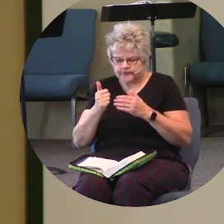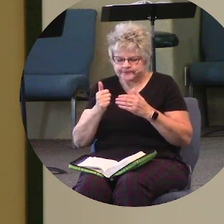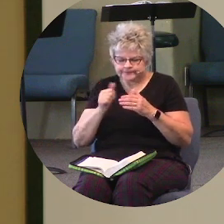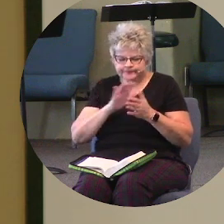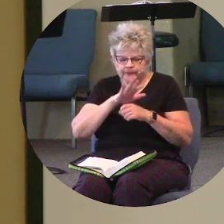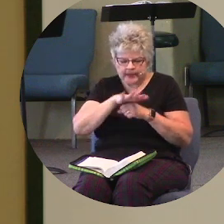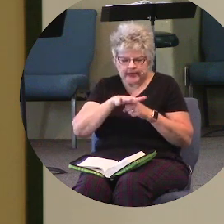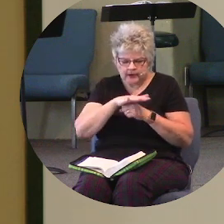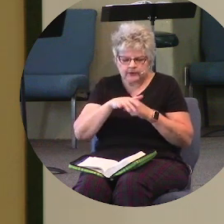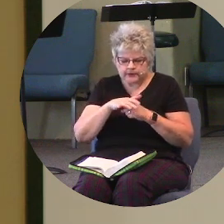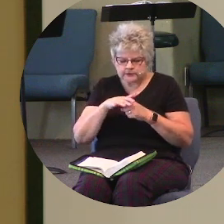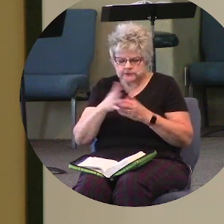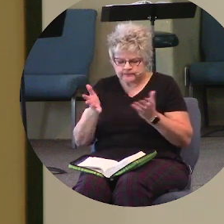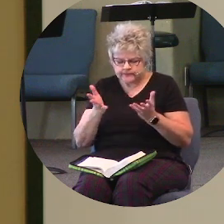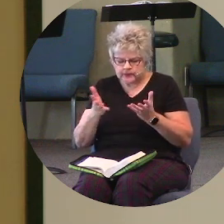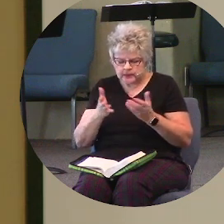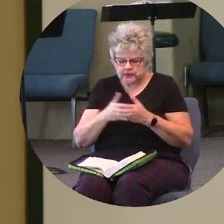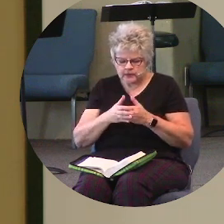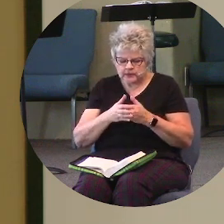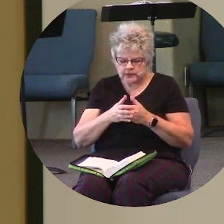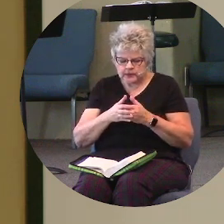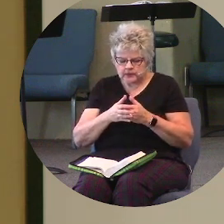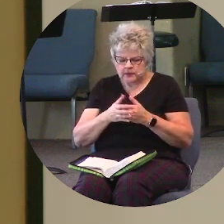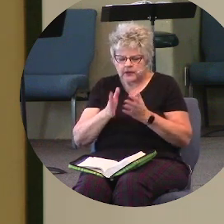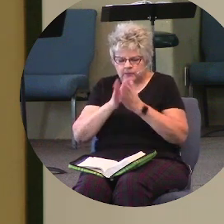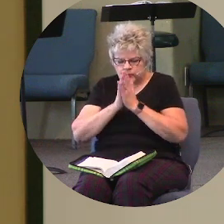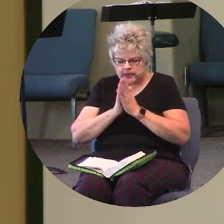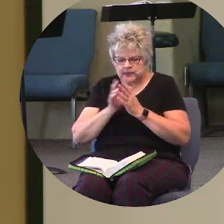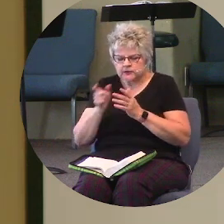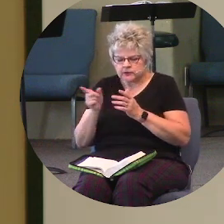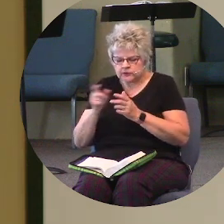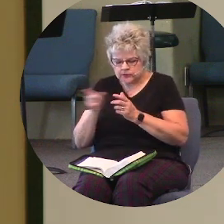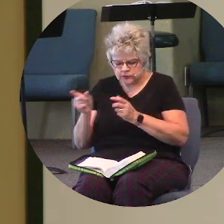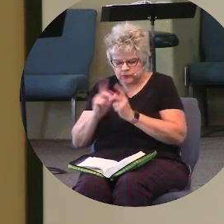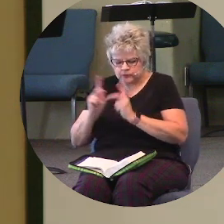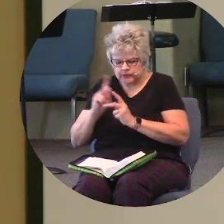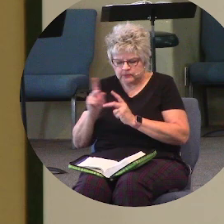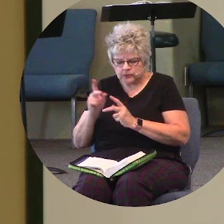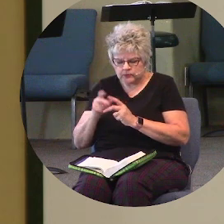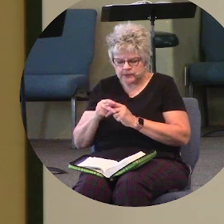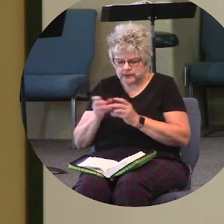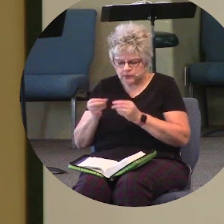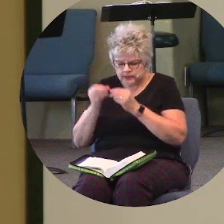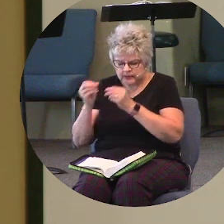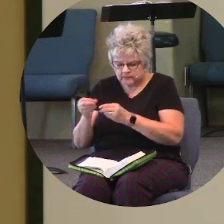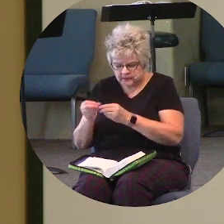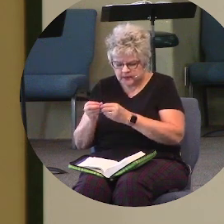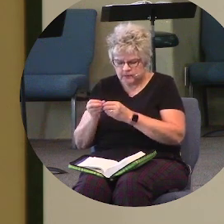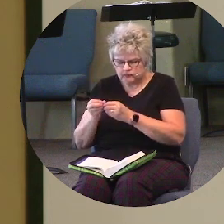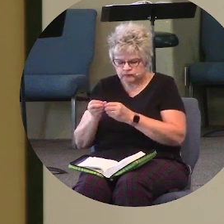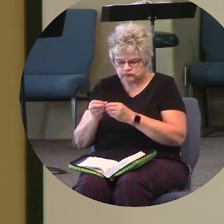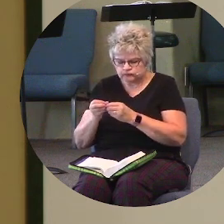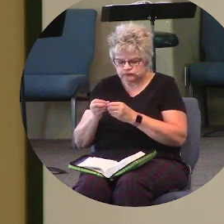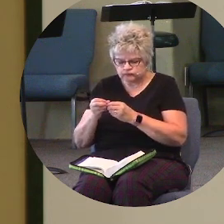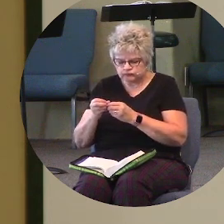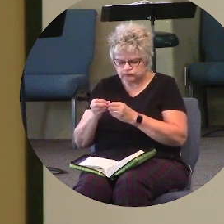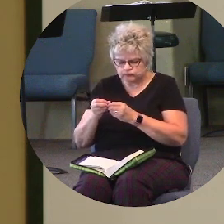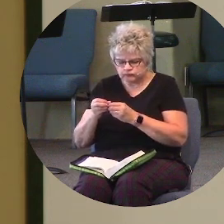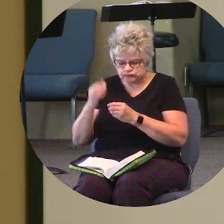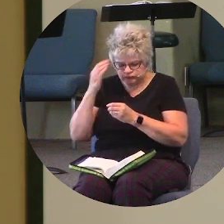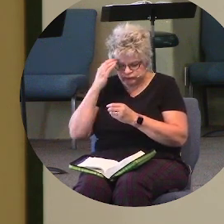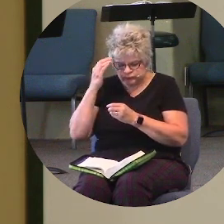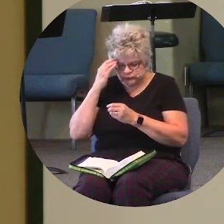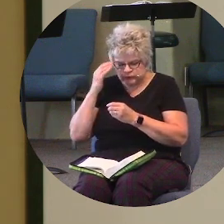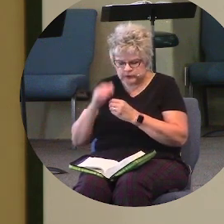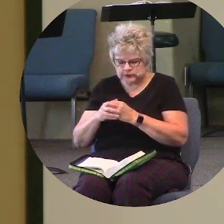that you would draw them to yourself, Father, that they would truly reflect the will of